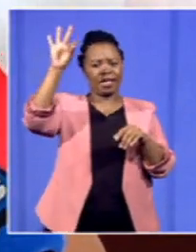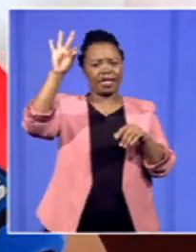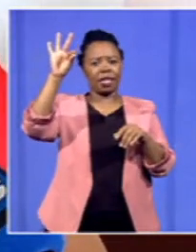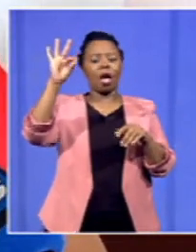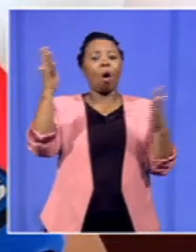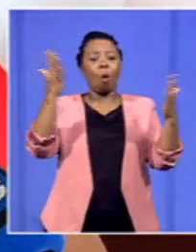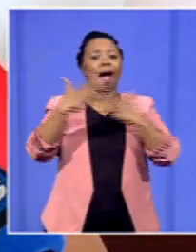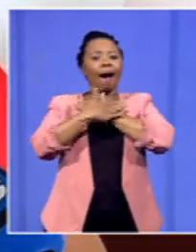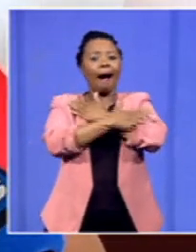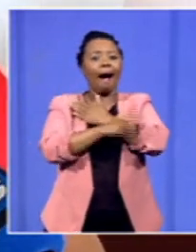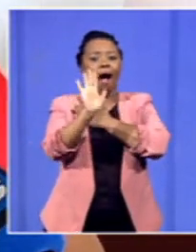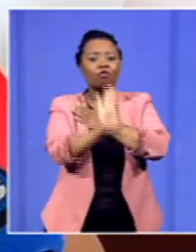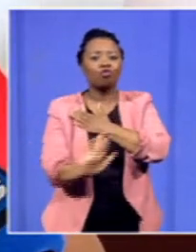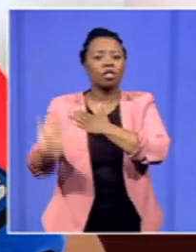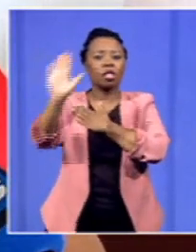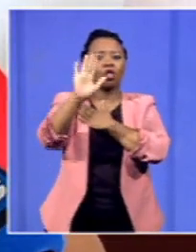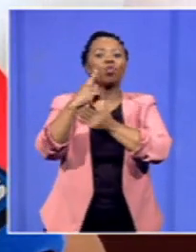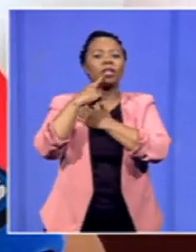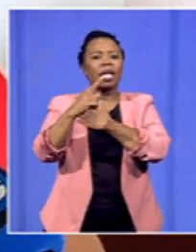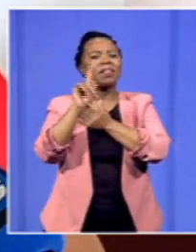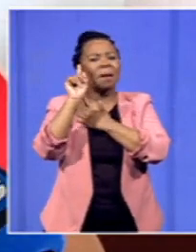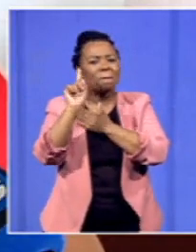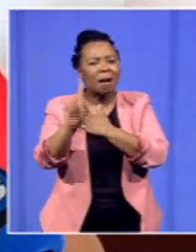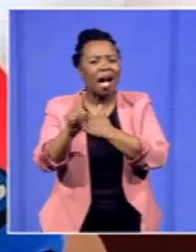to say that they must employ these nurses